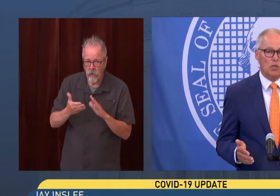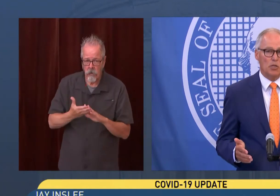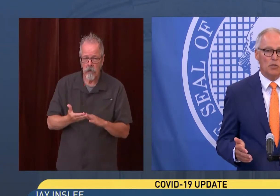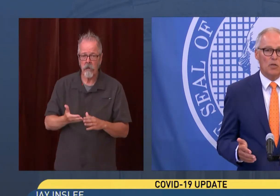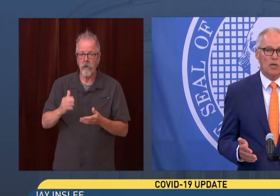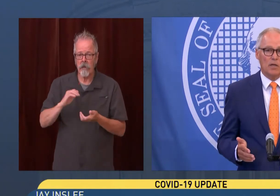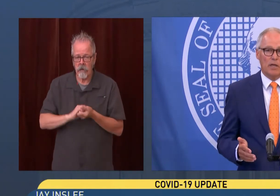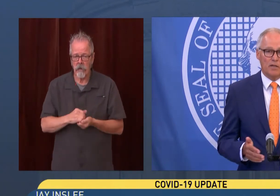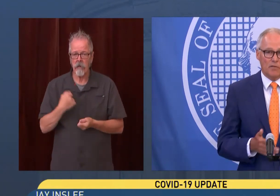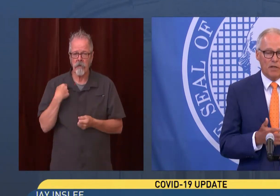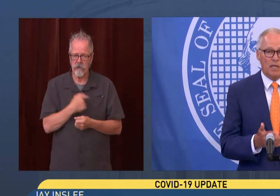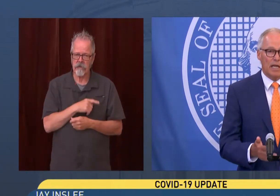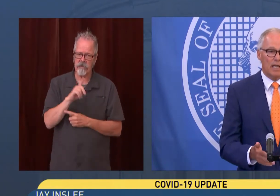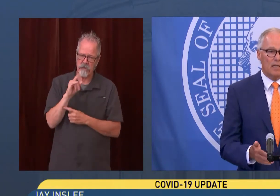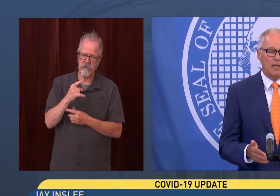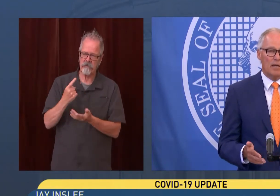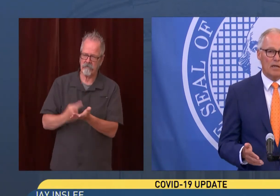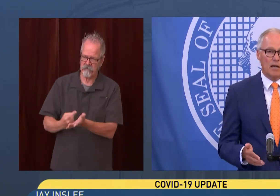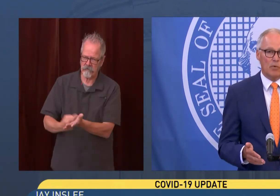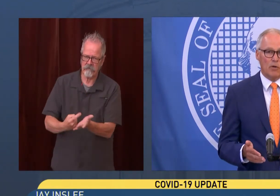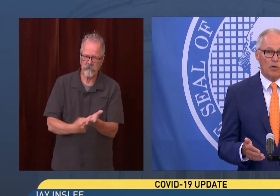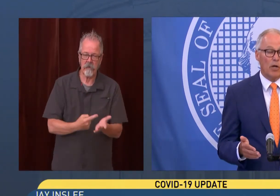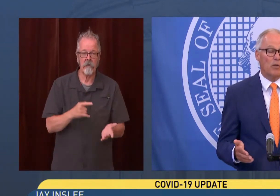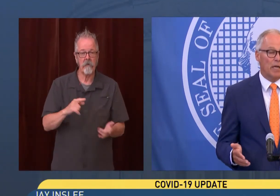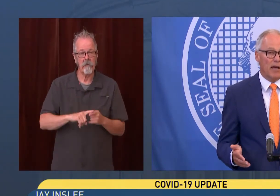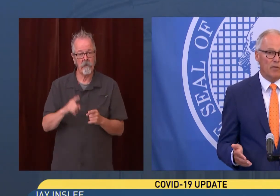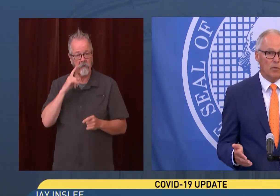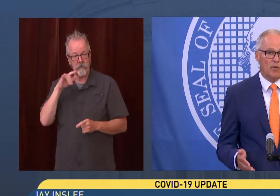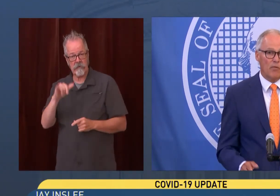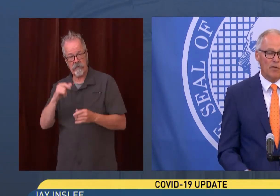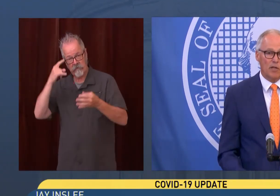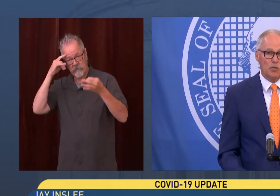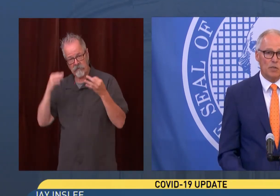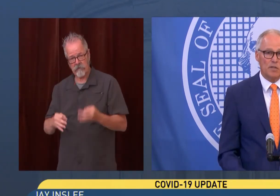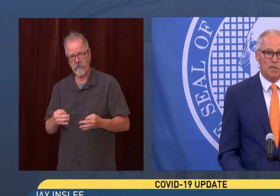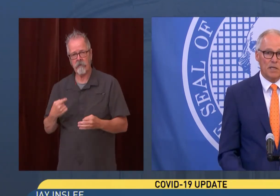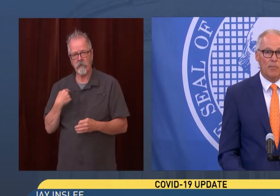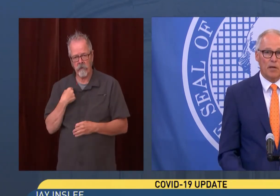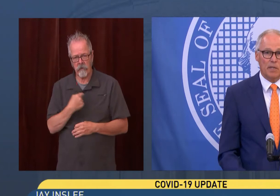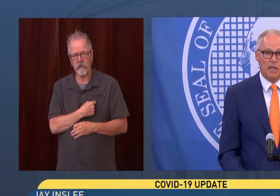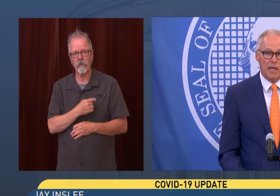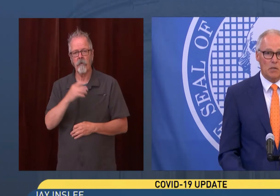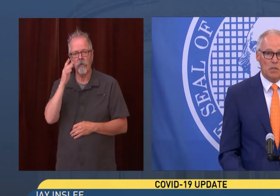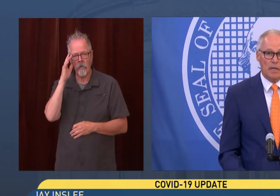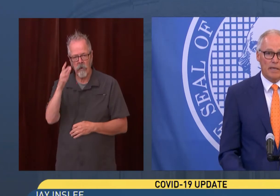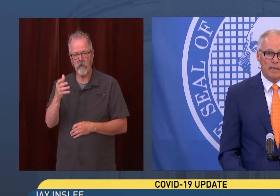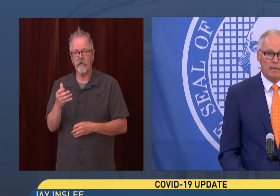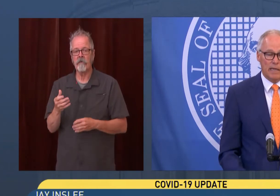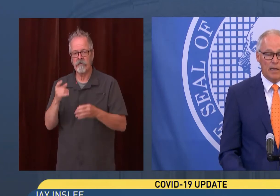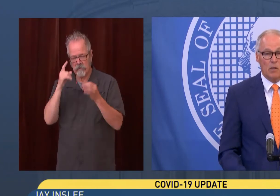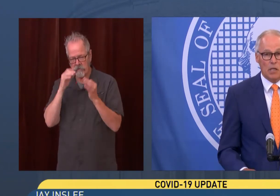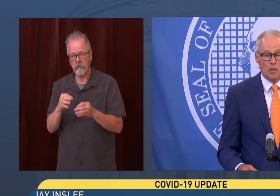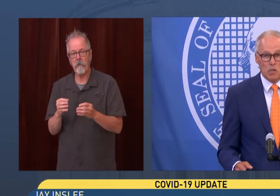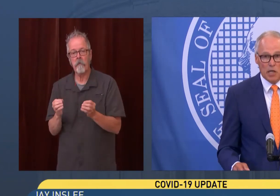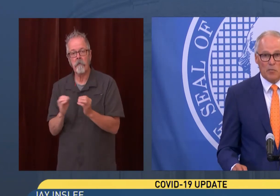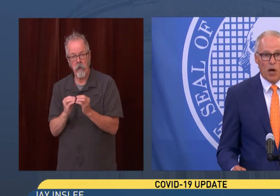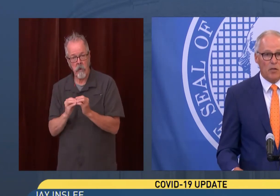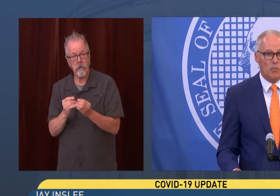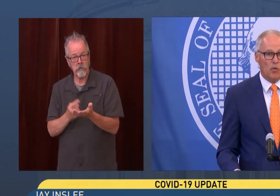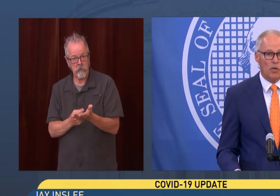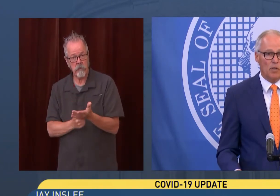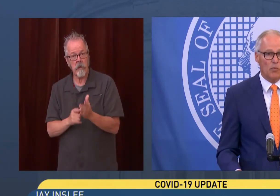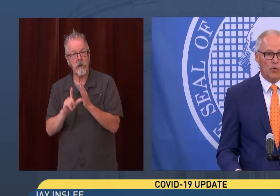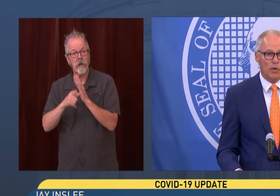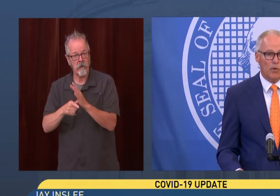by a decision. As I've indicated, we are going to be having those conversations in the upcoming days. And it is a distinct